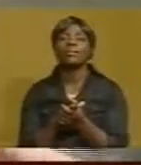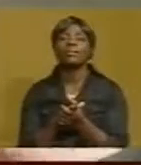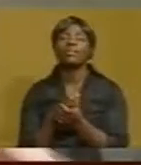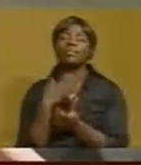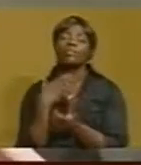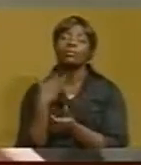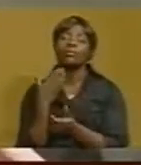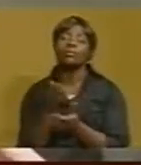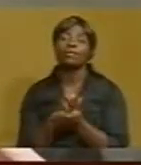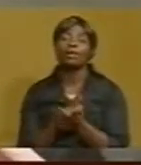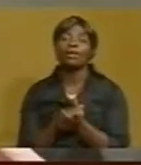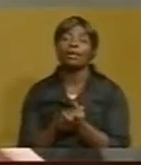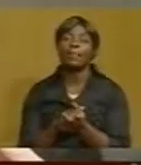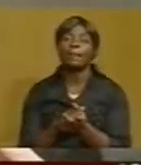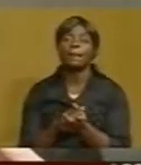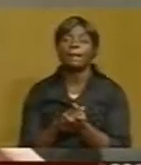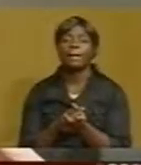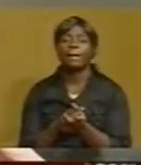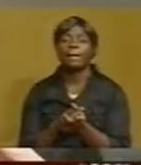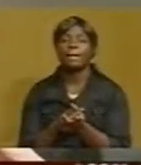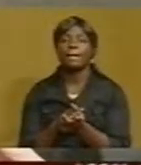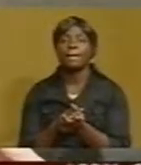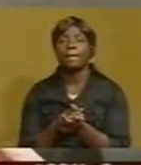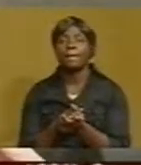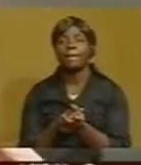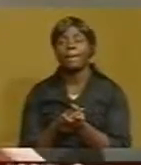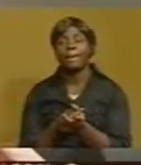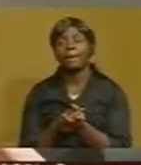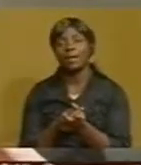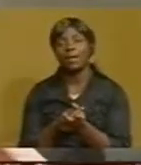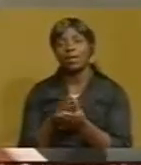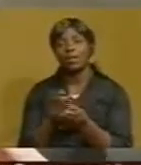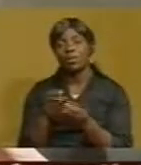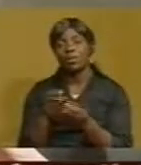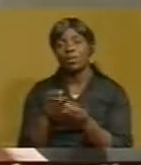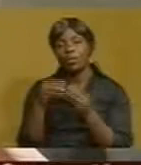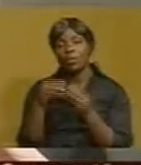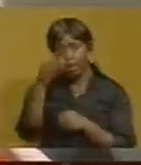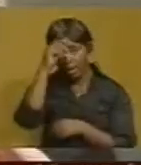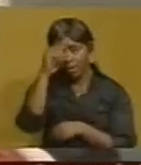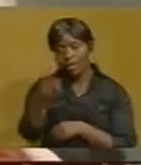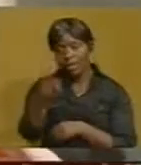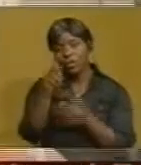to all those who contributed to making this building a reality.